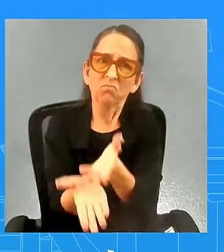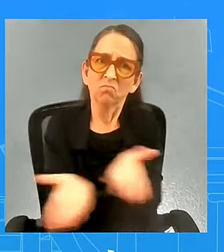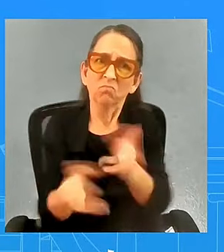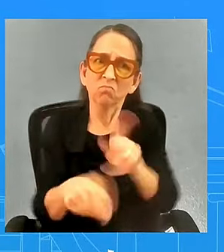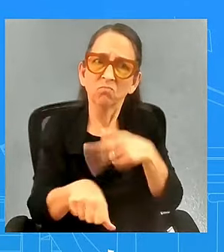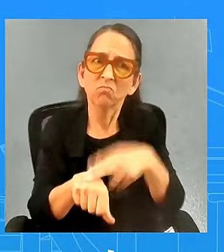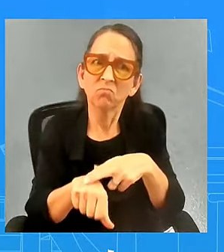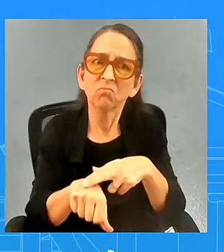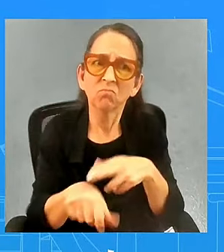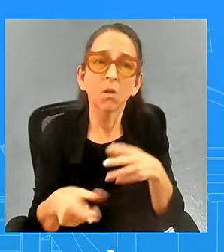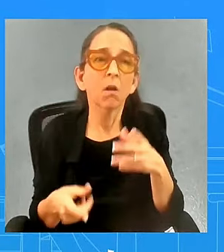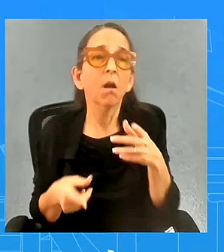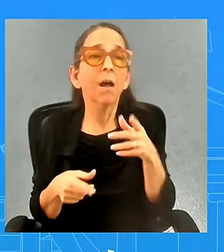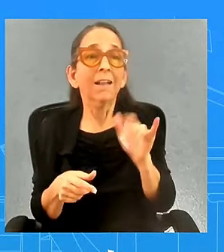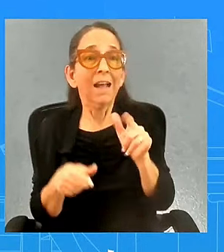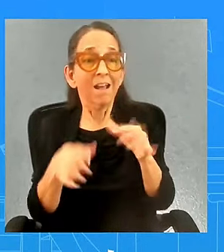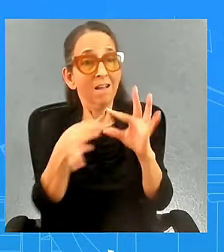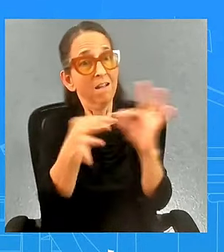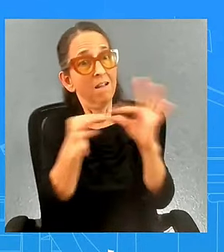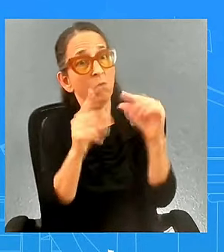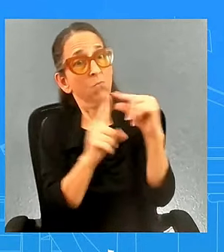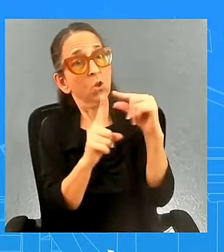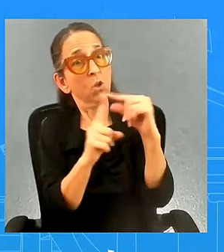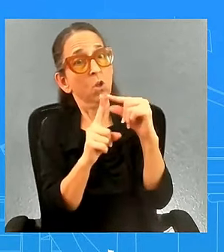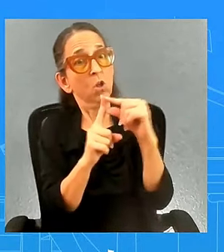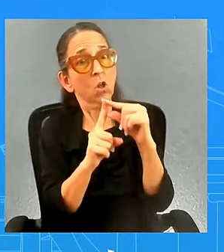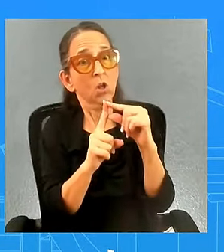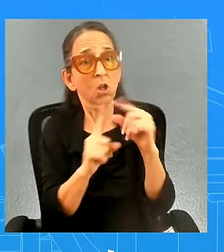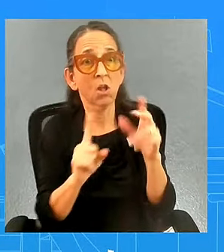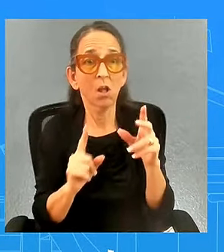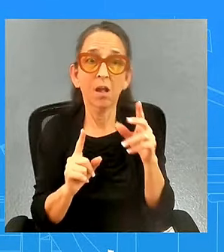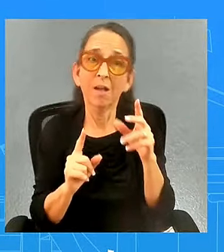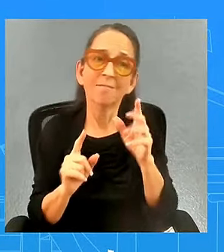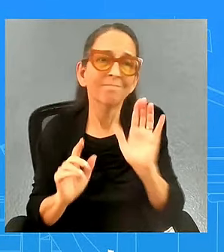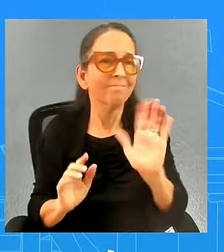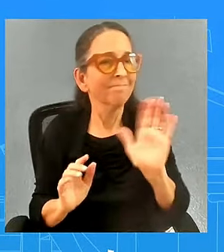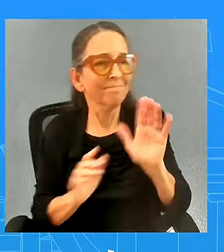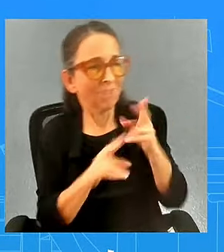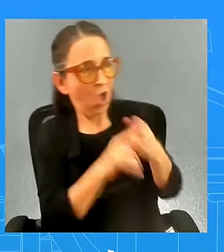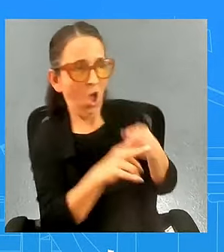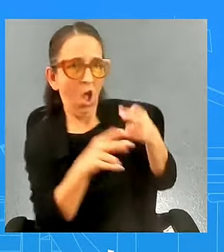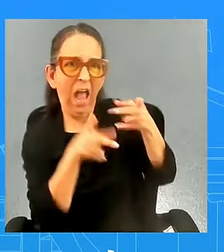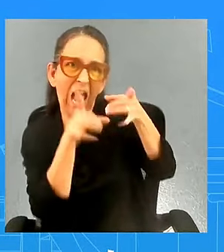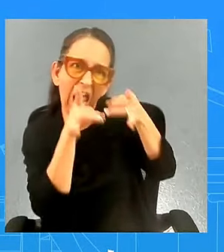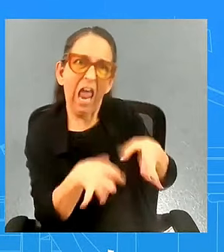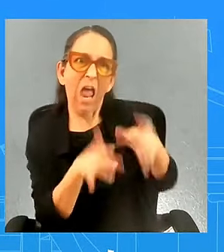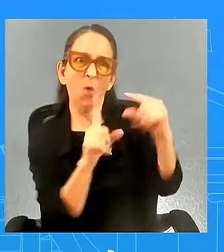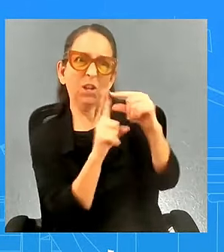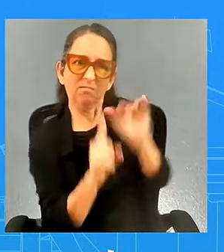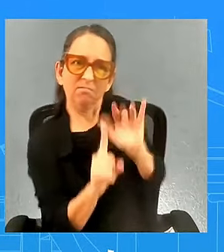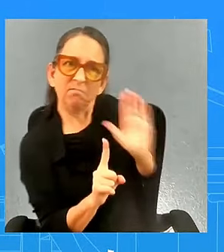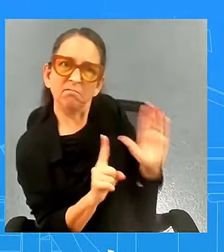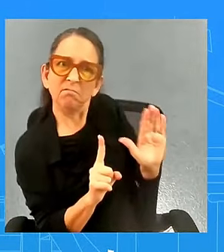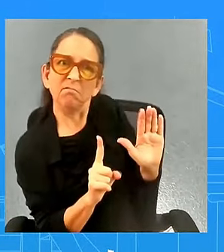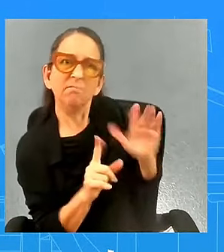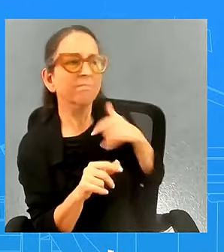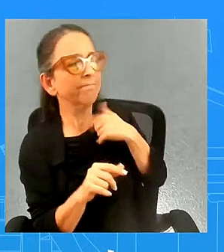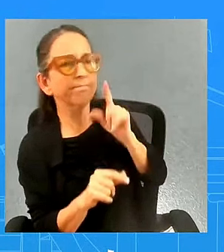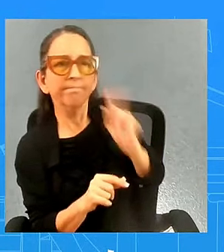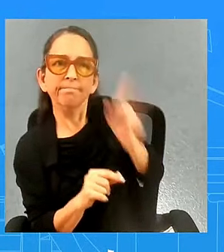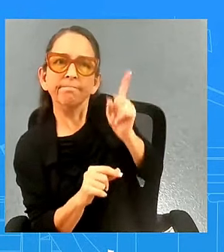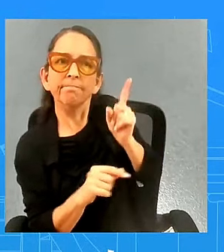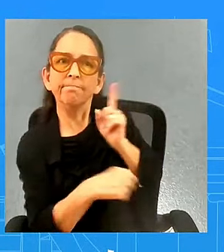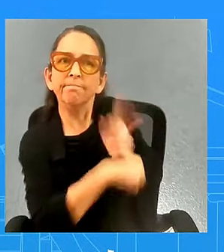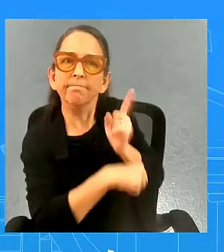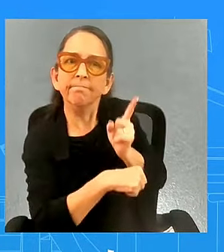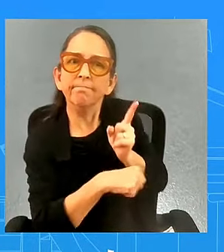that out and hateful rhetoric should be called out it should be uh and but at the same time the president